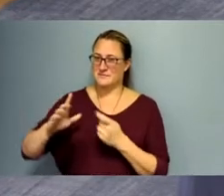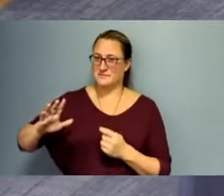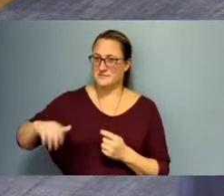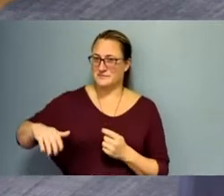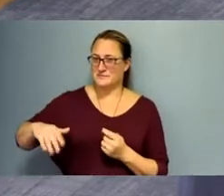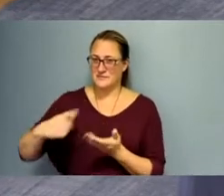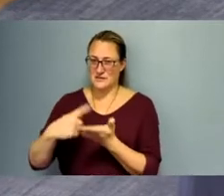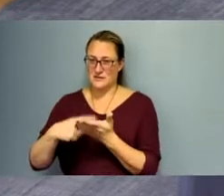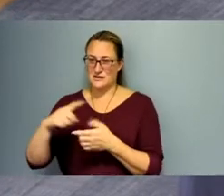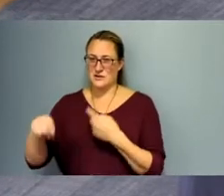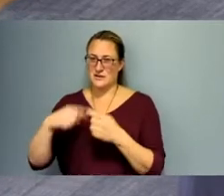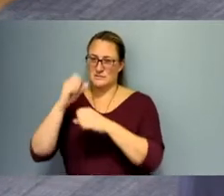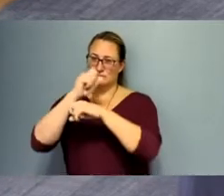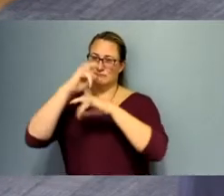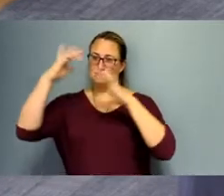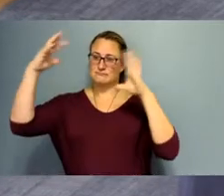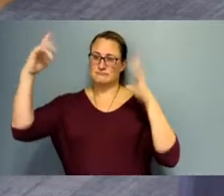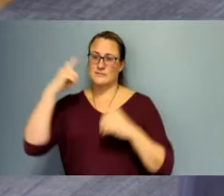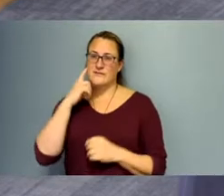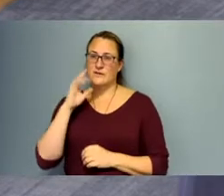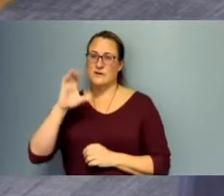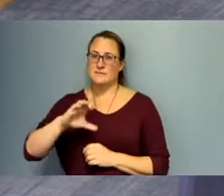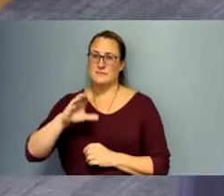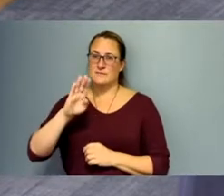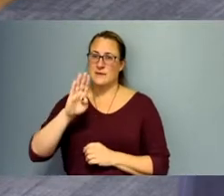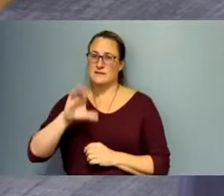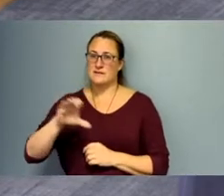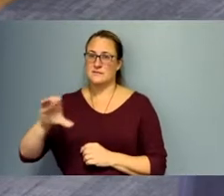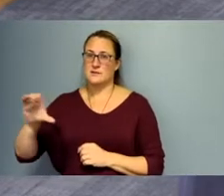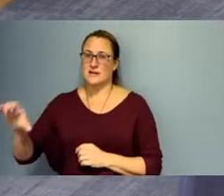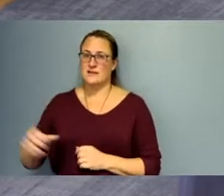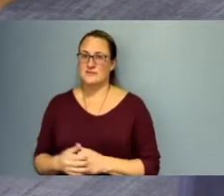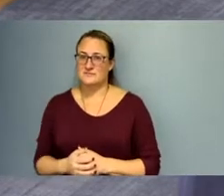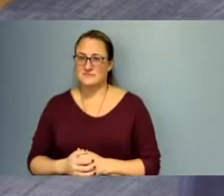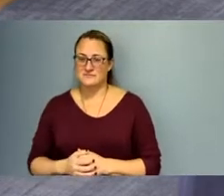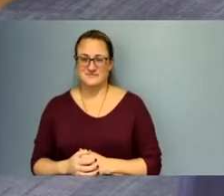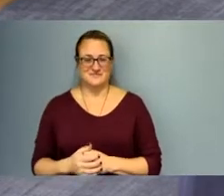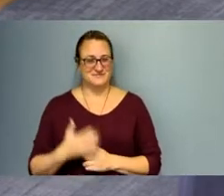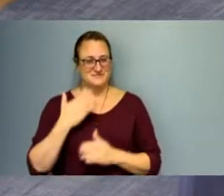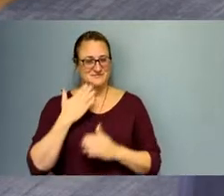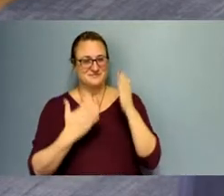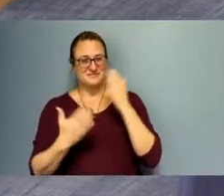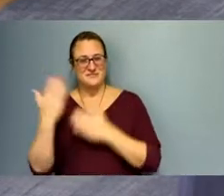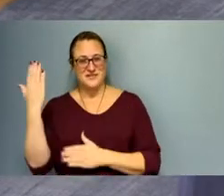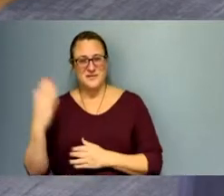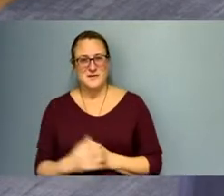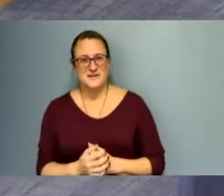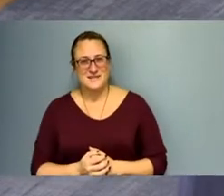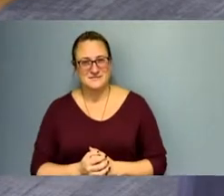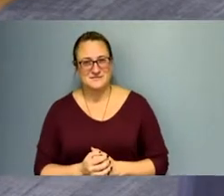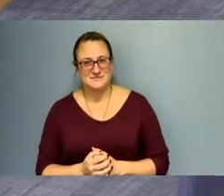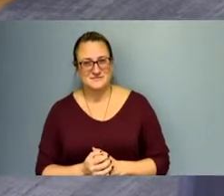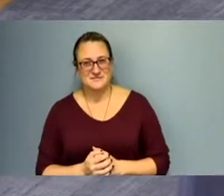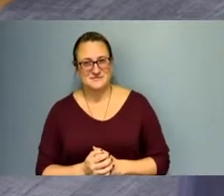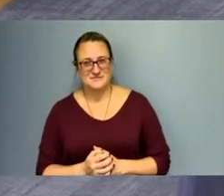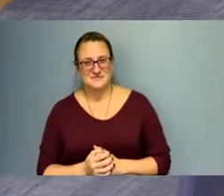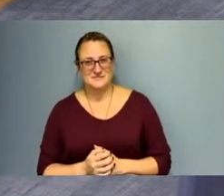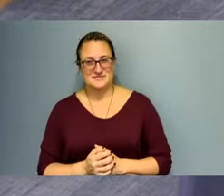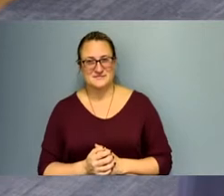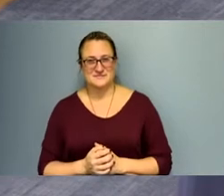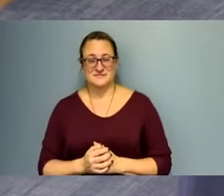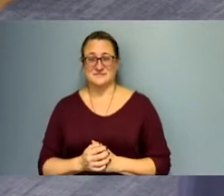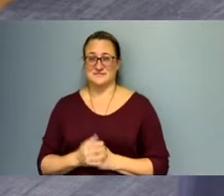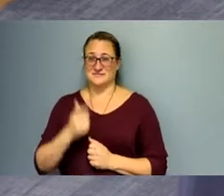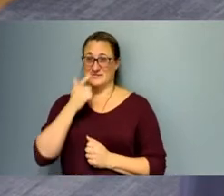your vision for the community college. Well, I want to say good morning to everyone. I had a very eventful